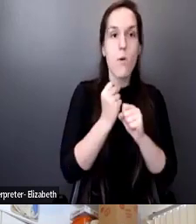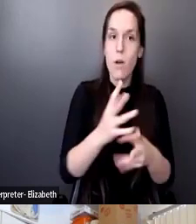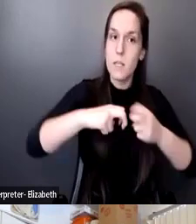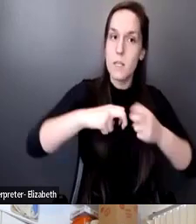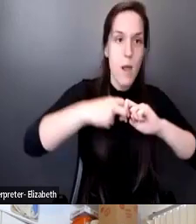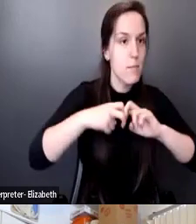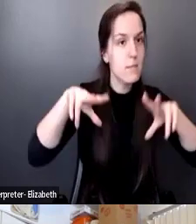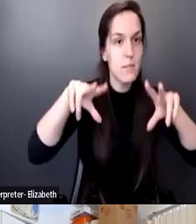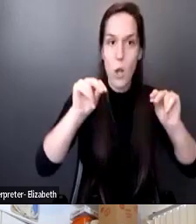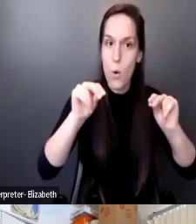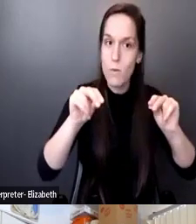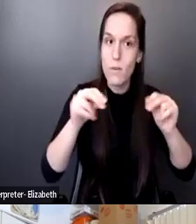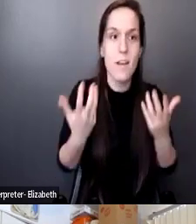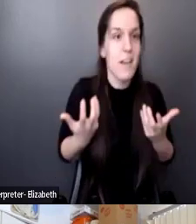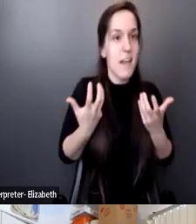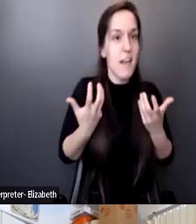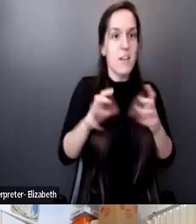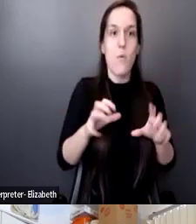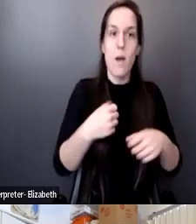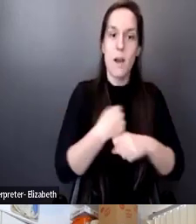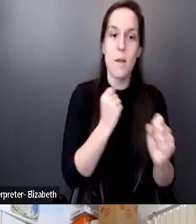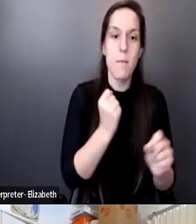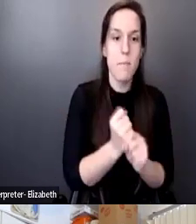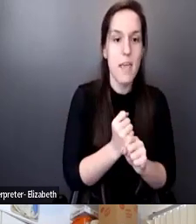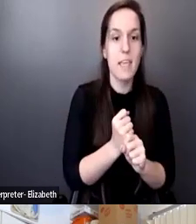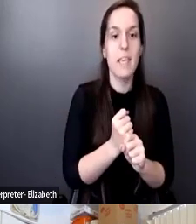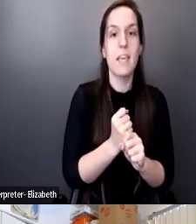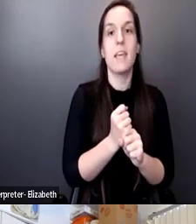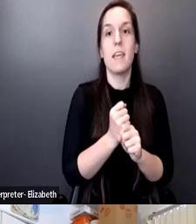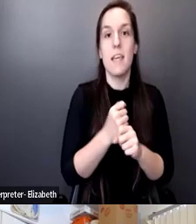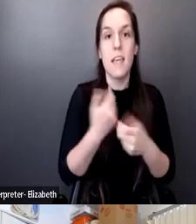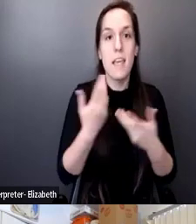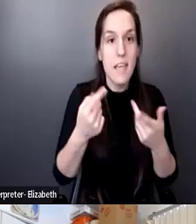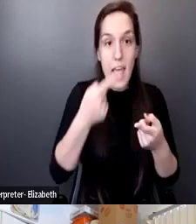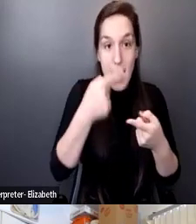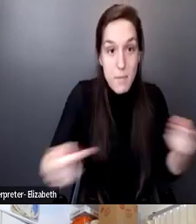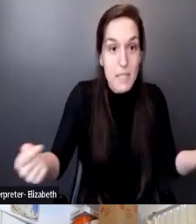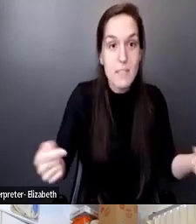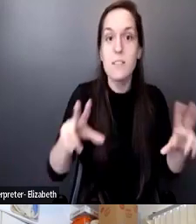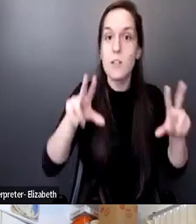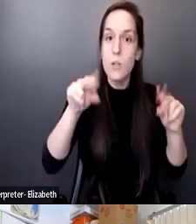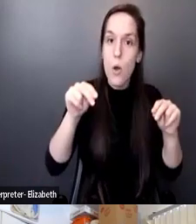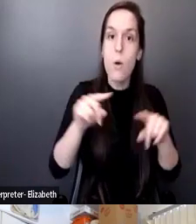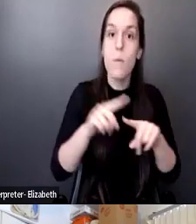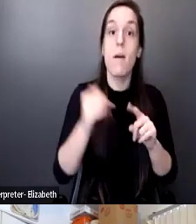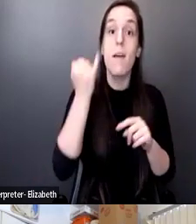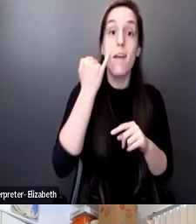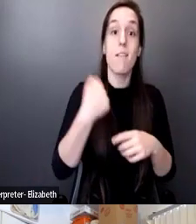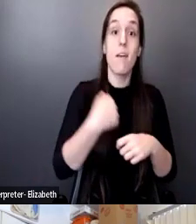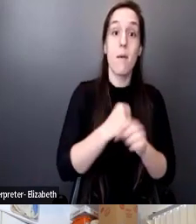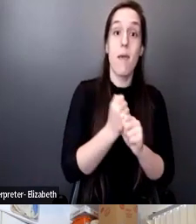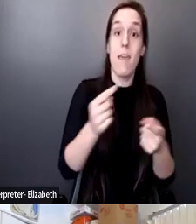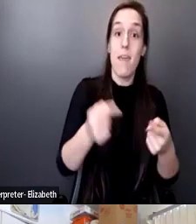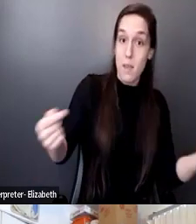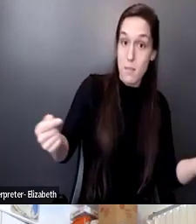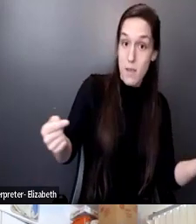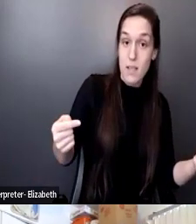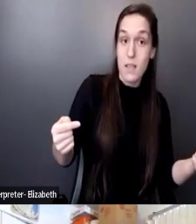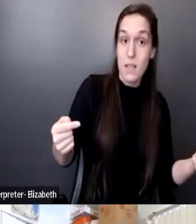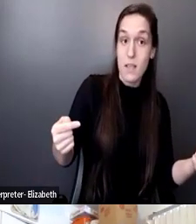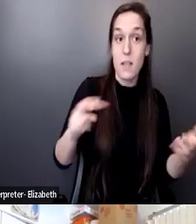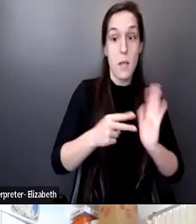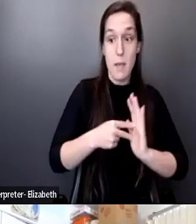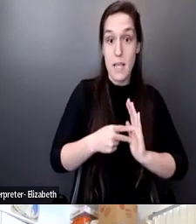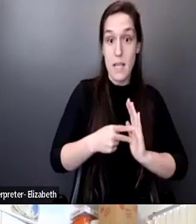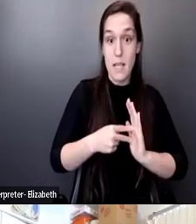I don't like creating enemies. But if creating enemies means that I'm going to take my community to the